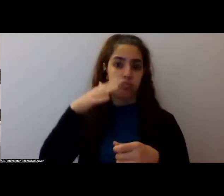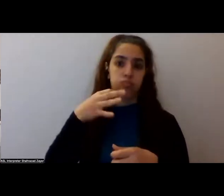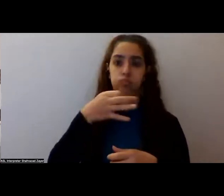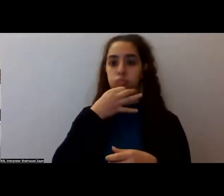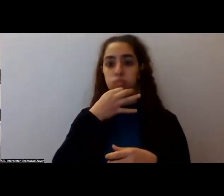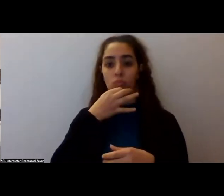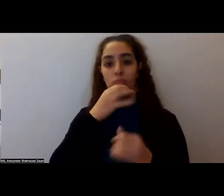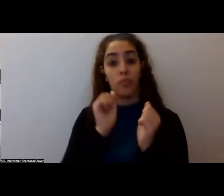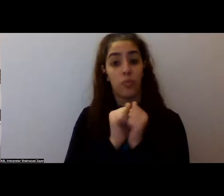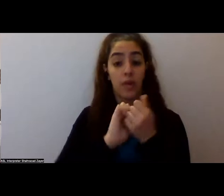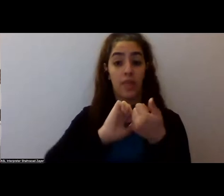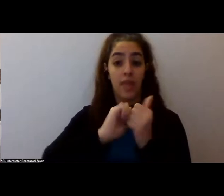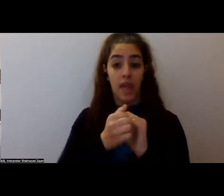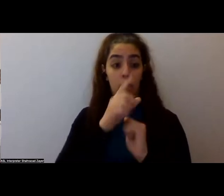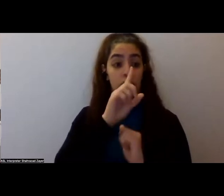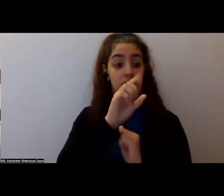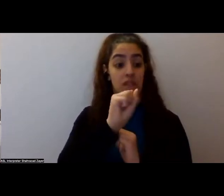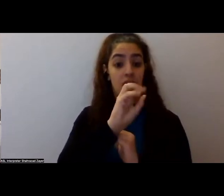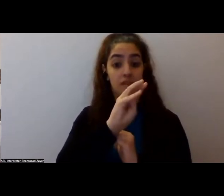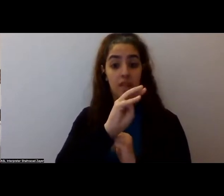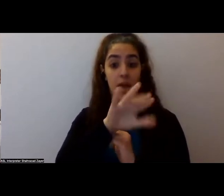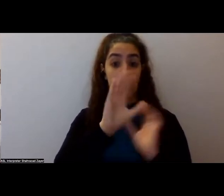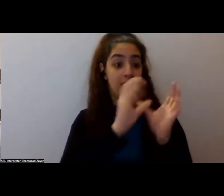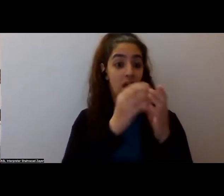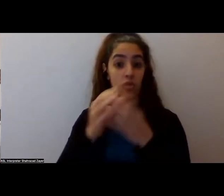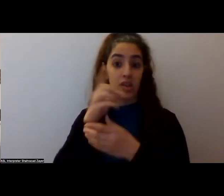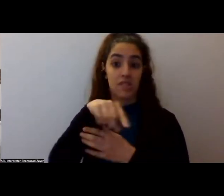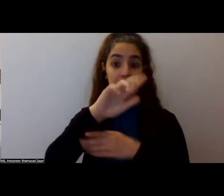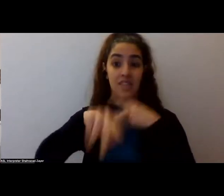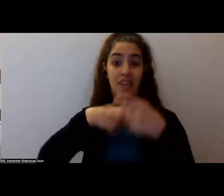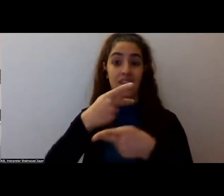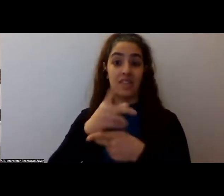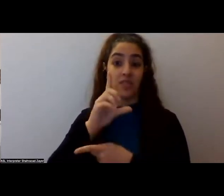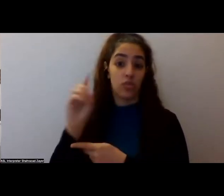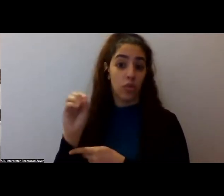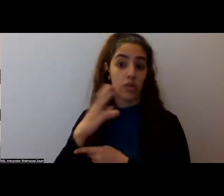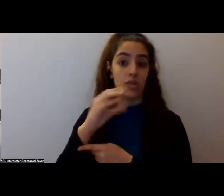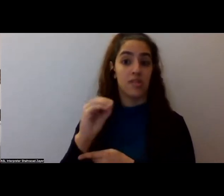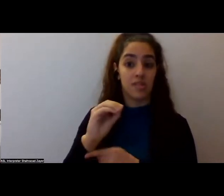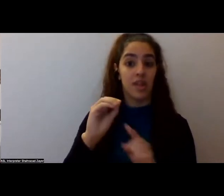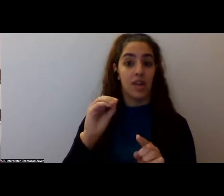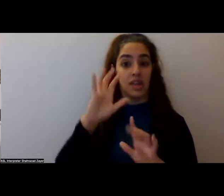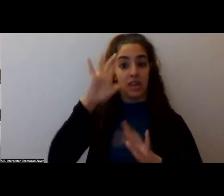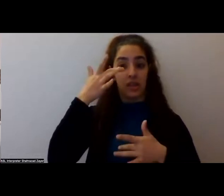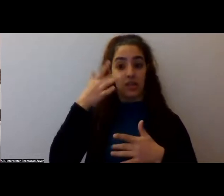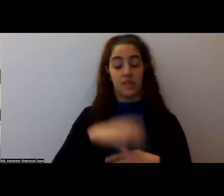way that the DSM categorizes these conditions. Um, but, uh, yeah, thank you for that.